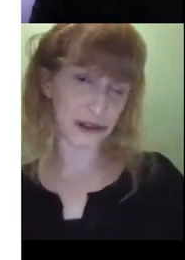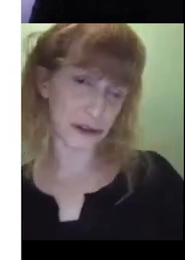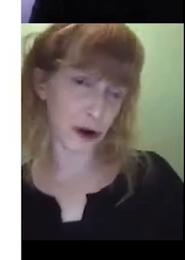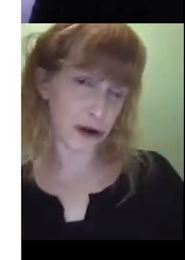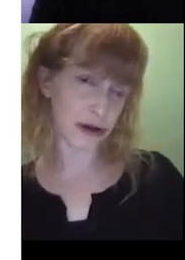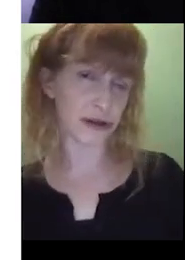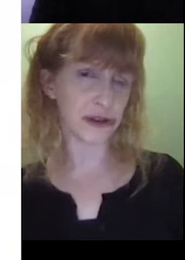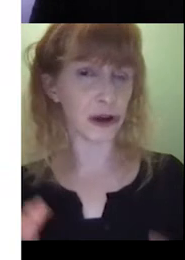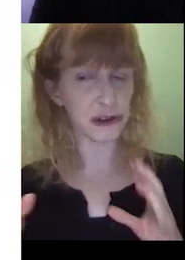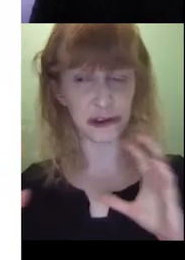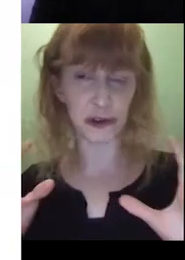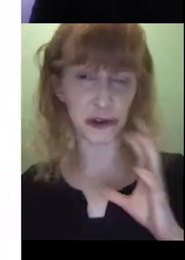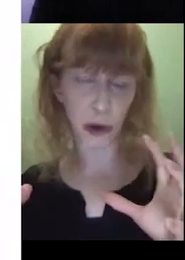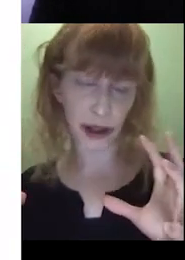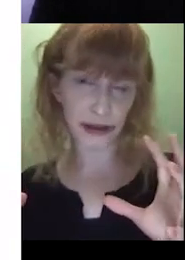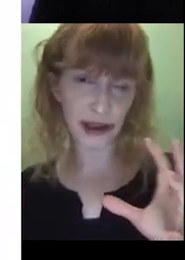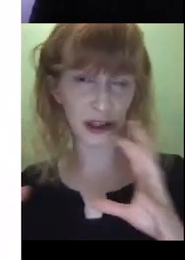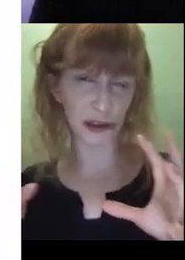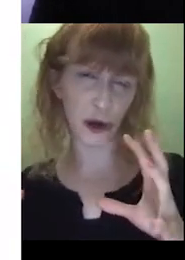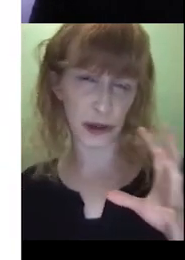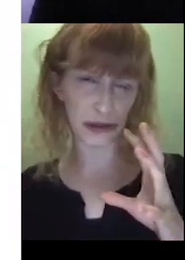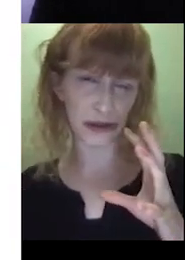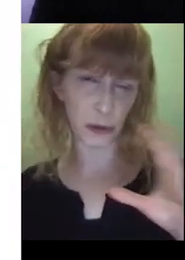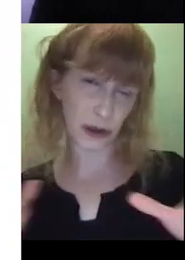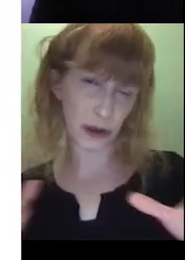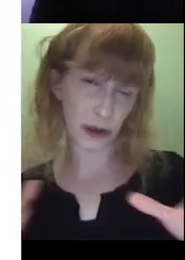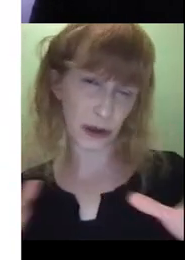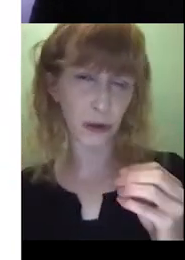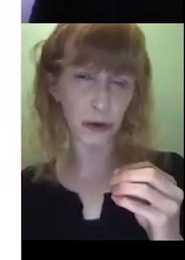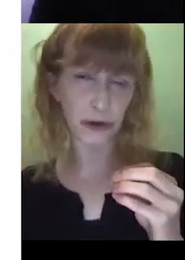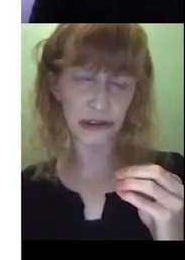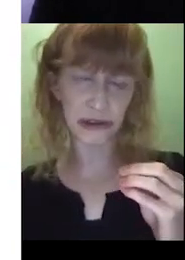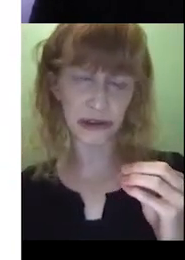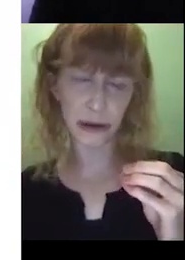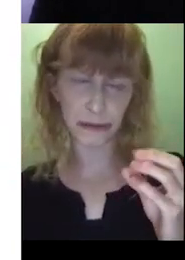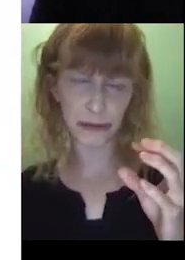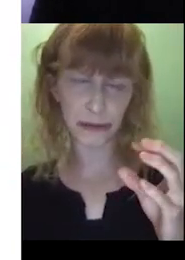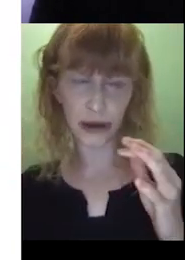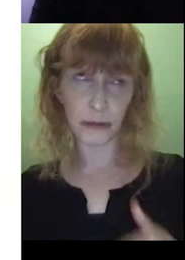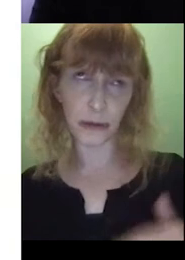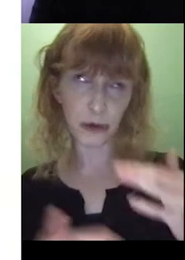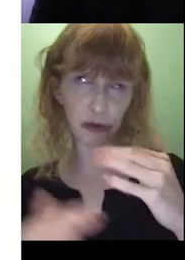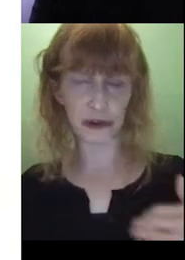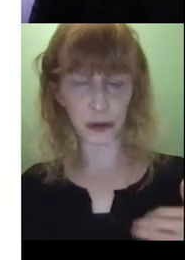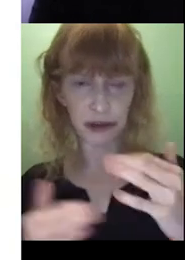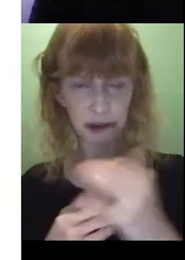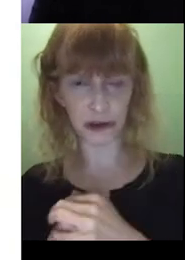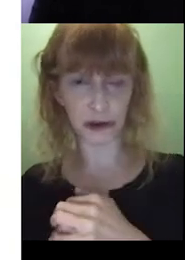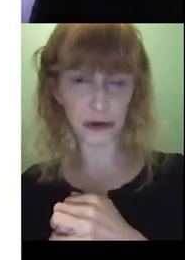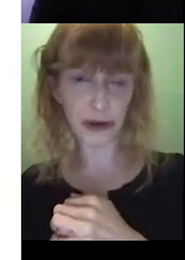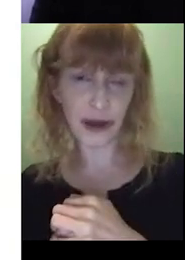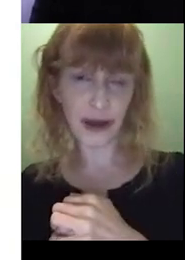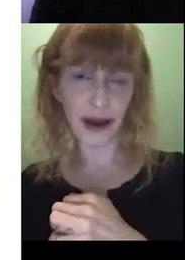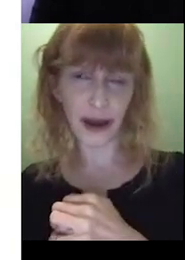where's dog? I'd just choose one and I'd go with one or the other. I wouldn't move between